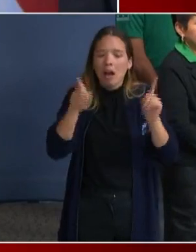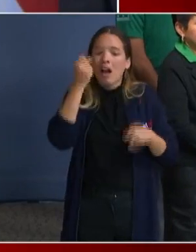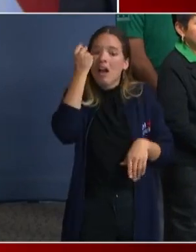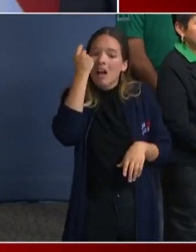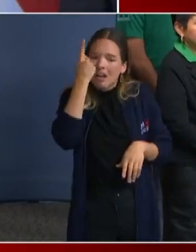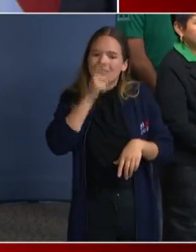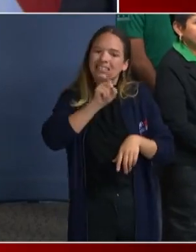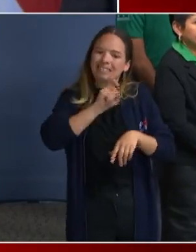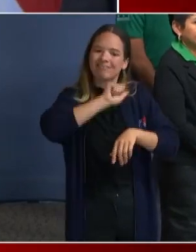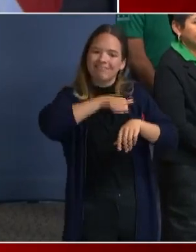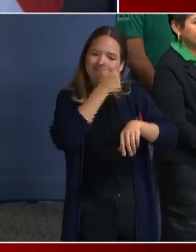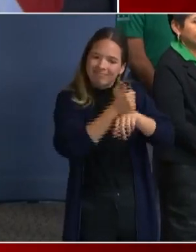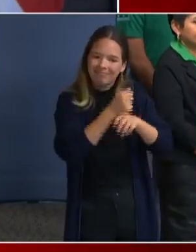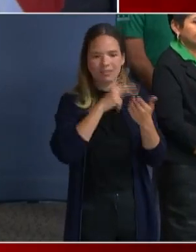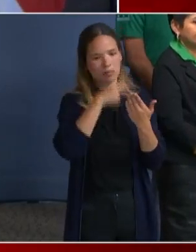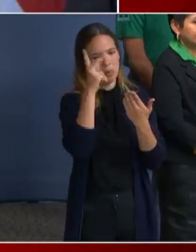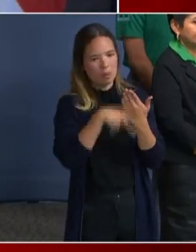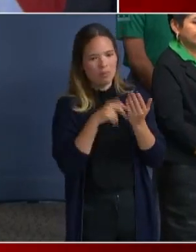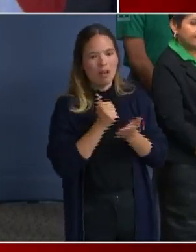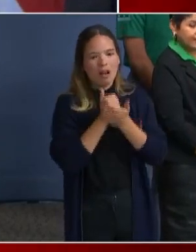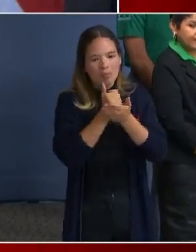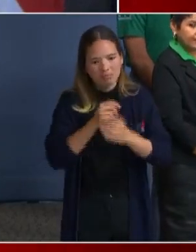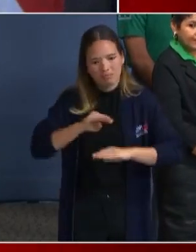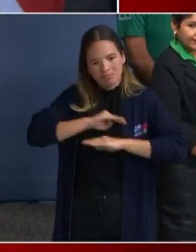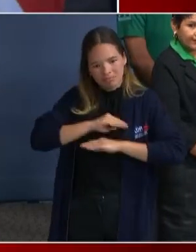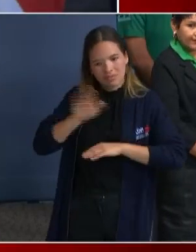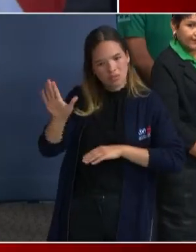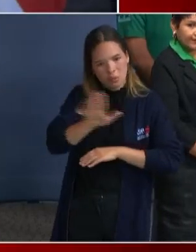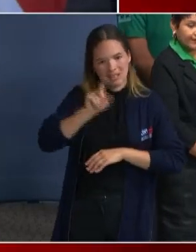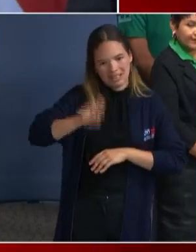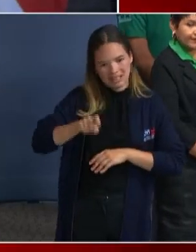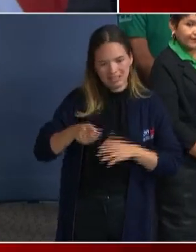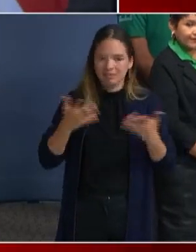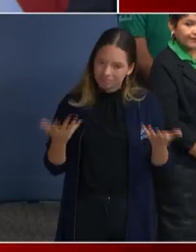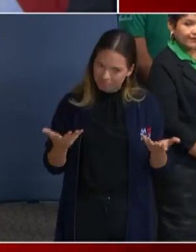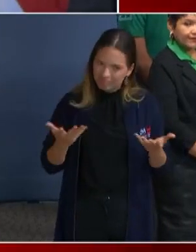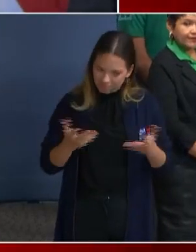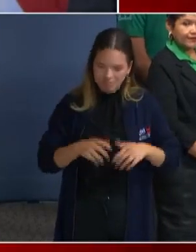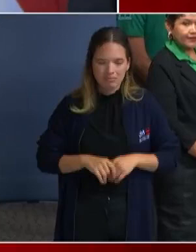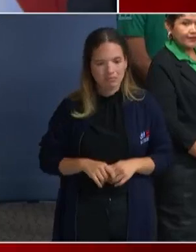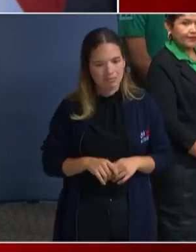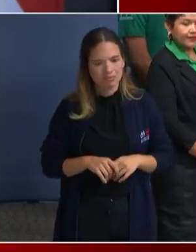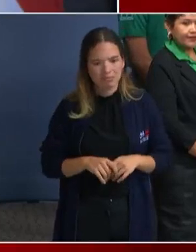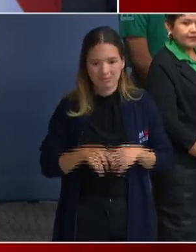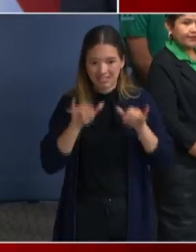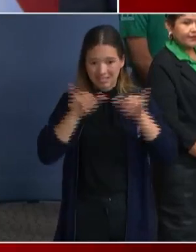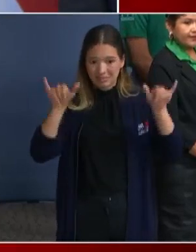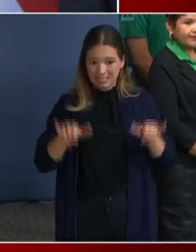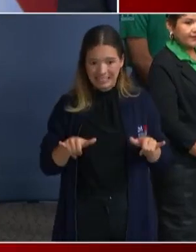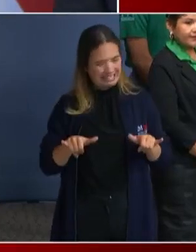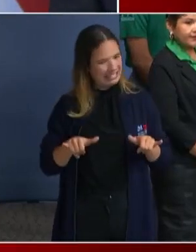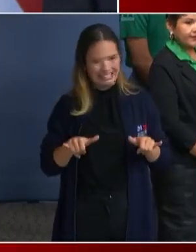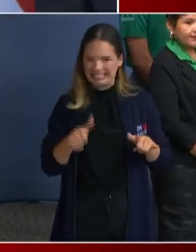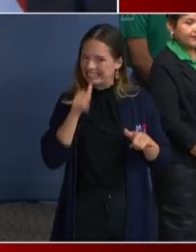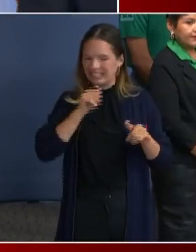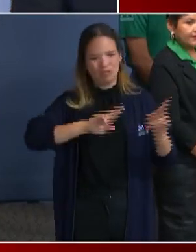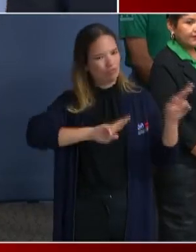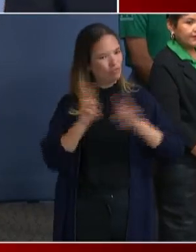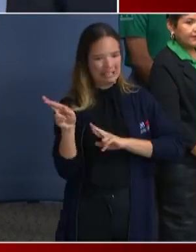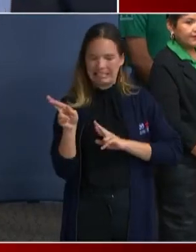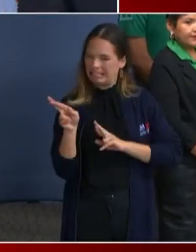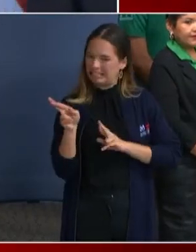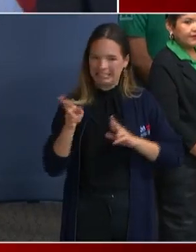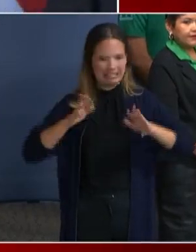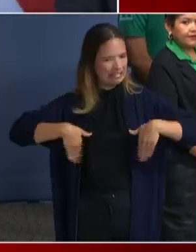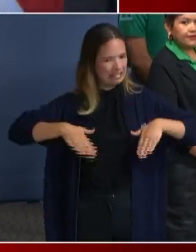adequately serve them and their needs. Our systems right now are just not set up to serve them in the way that they need to